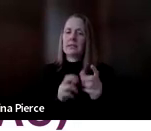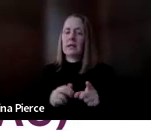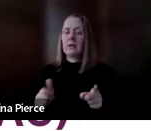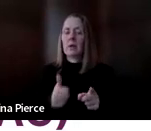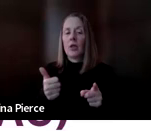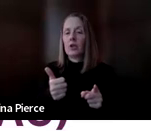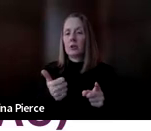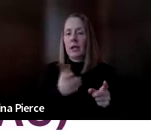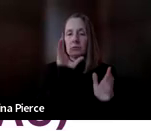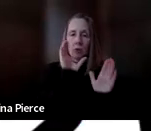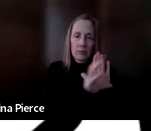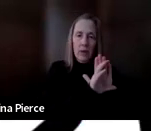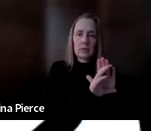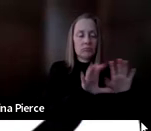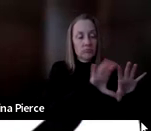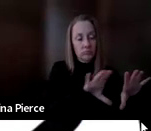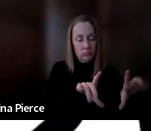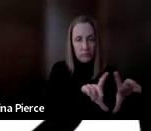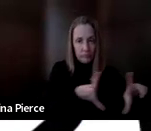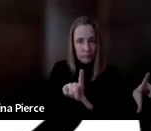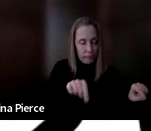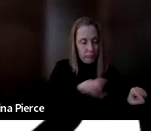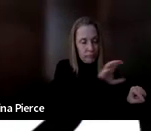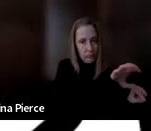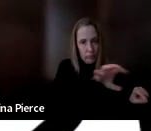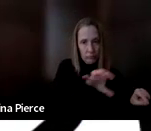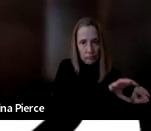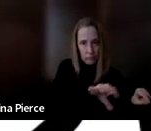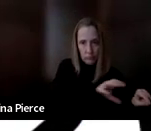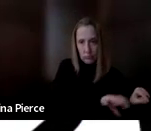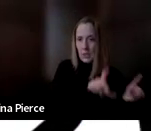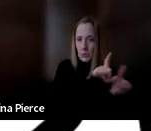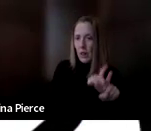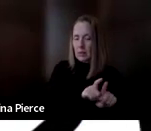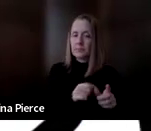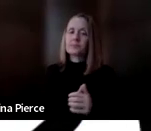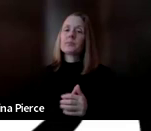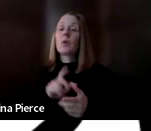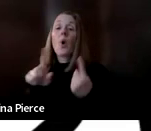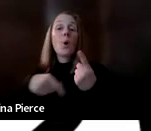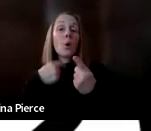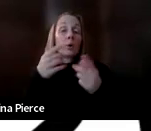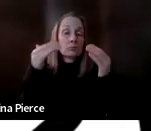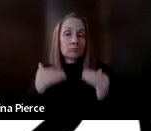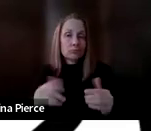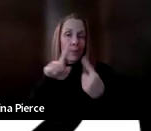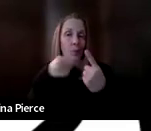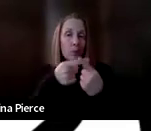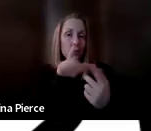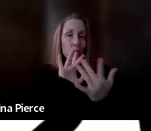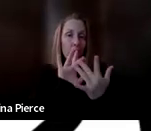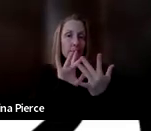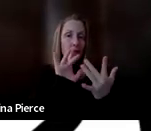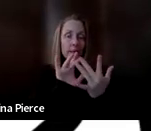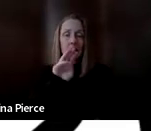as well um okay um the when to contact the Michigan assistive technology program information